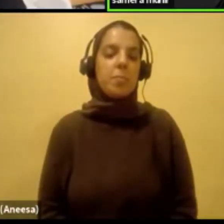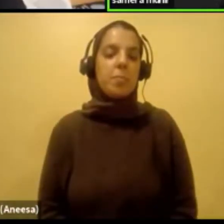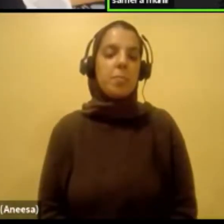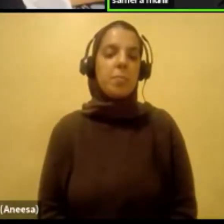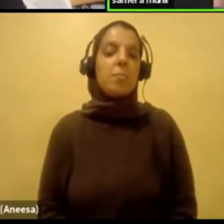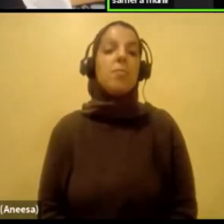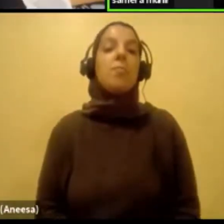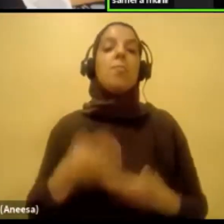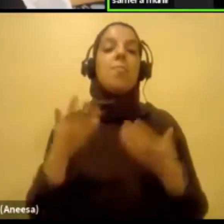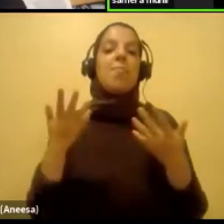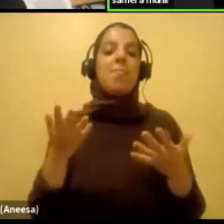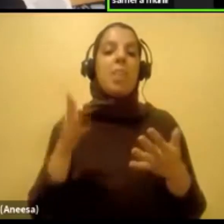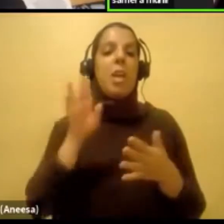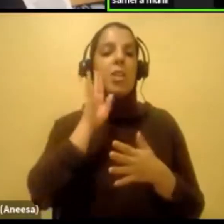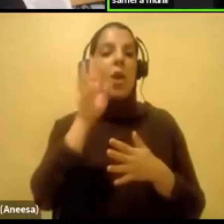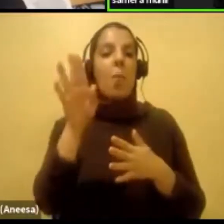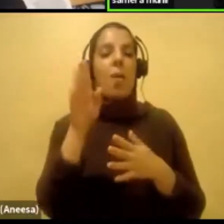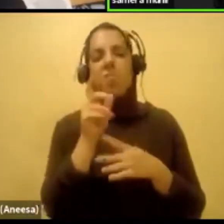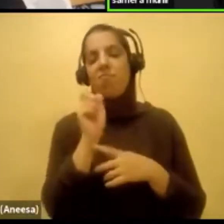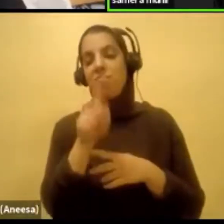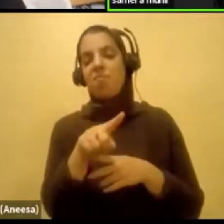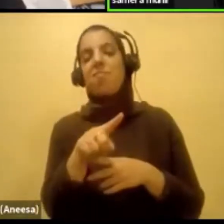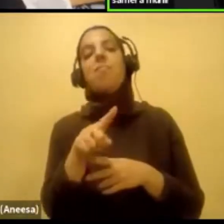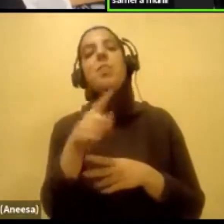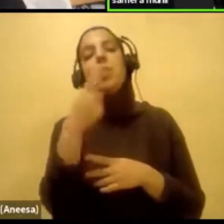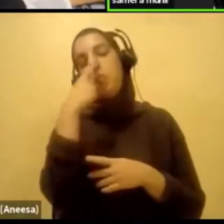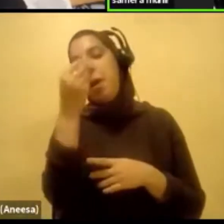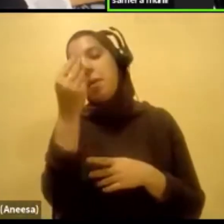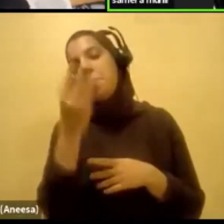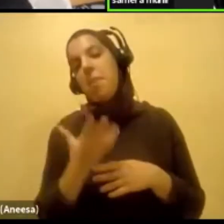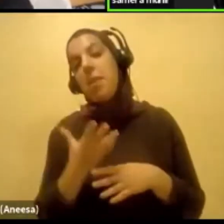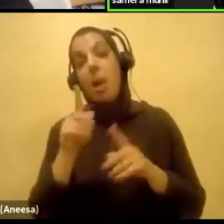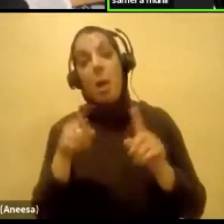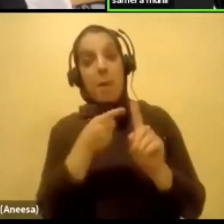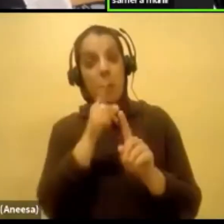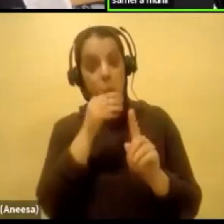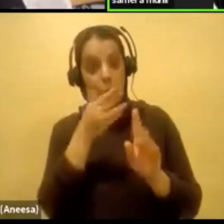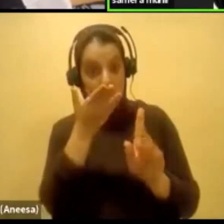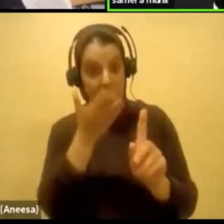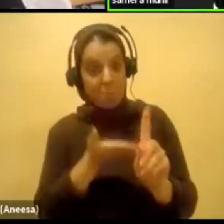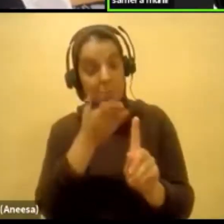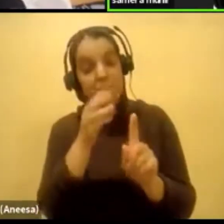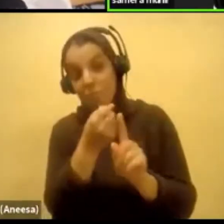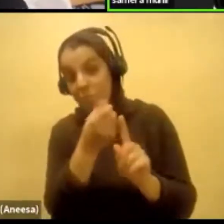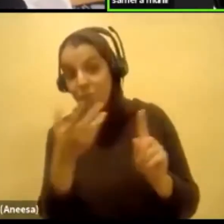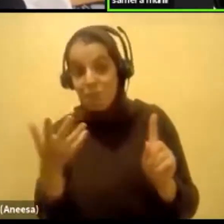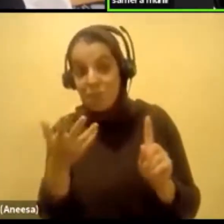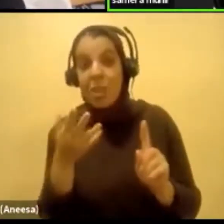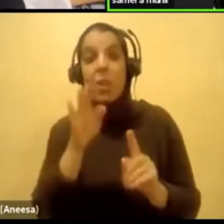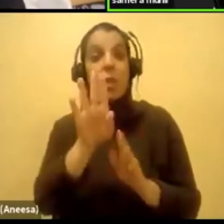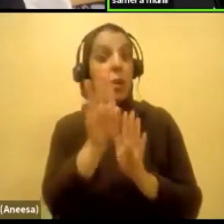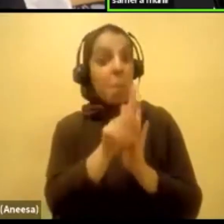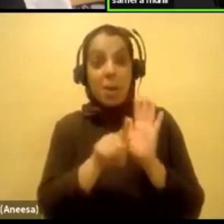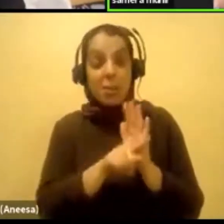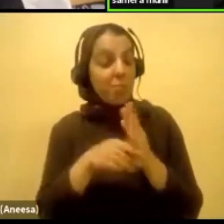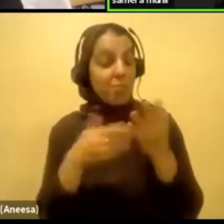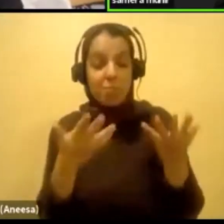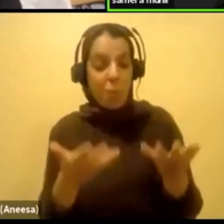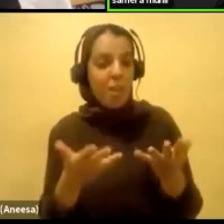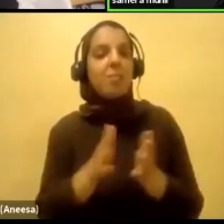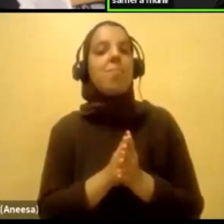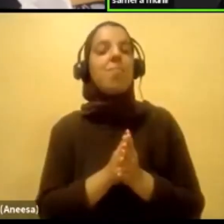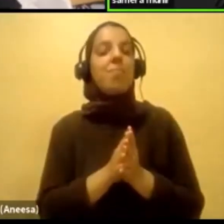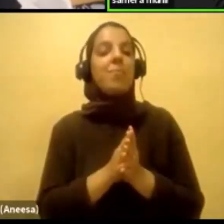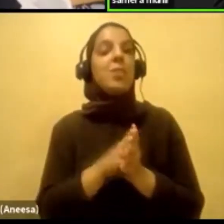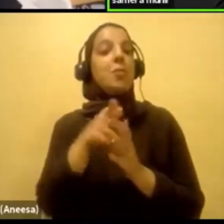Okay, so I'm just going to ask you a quick question. Tell us a bit about yourself and your background and what motivated